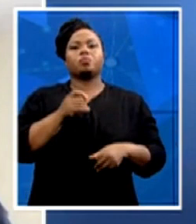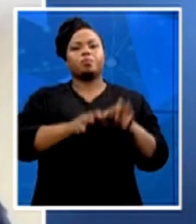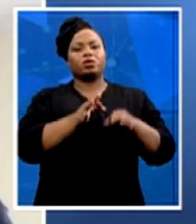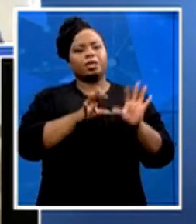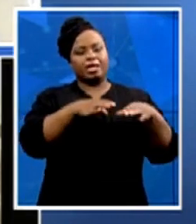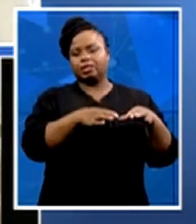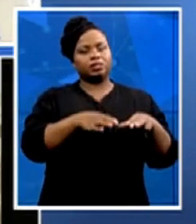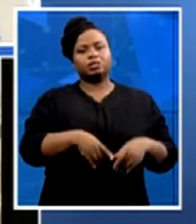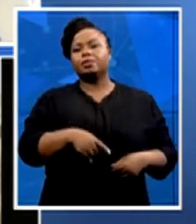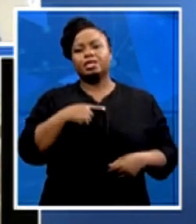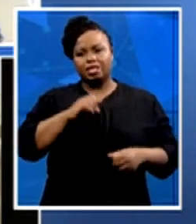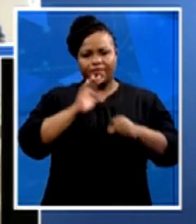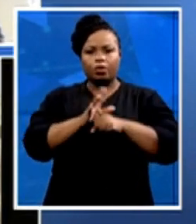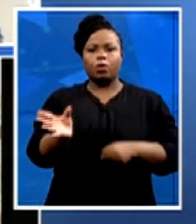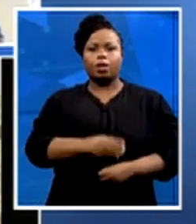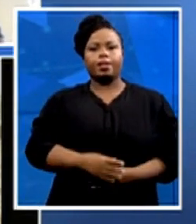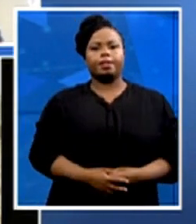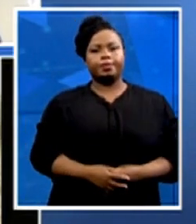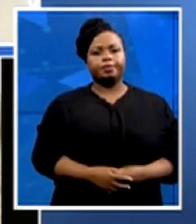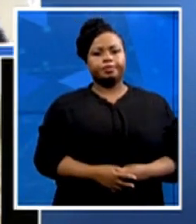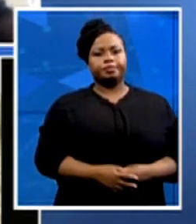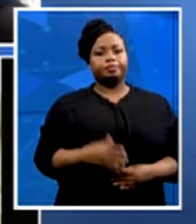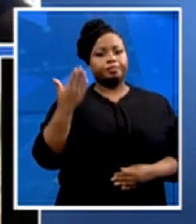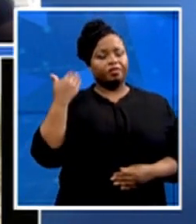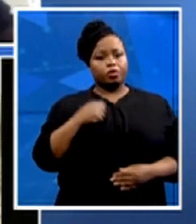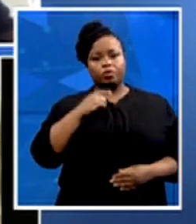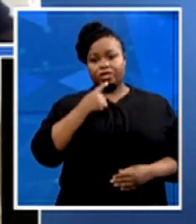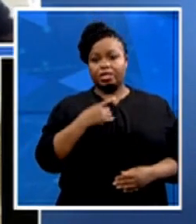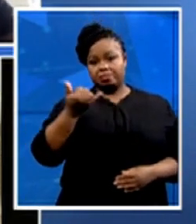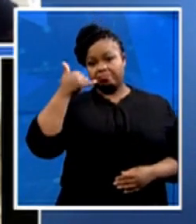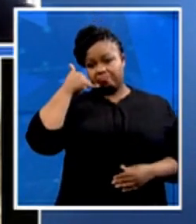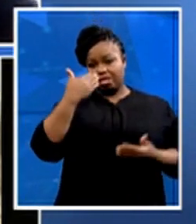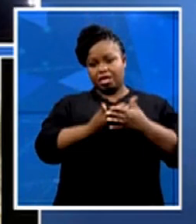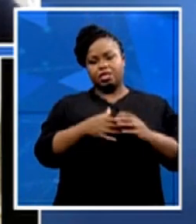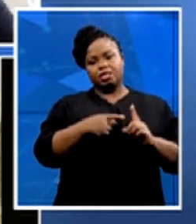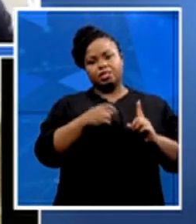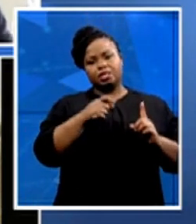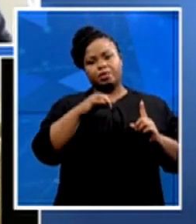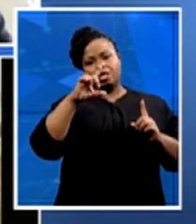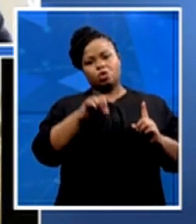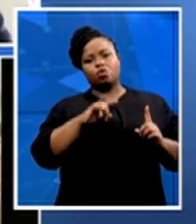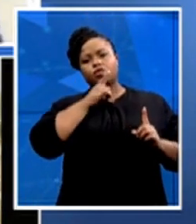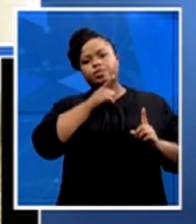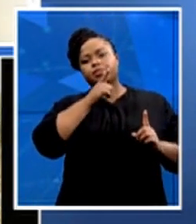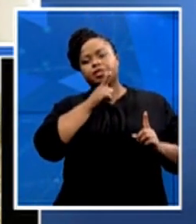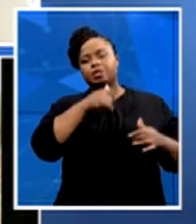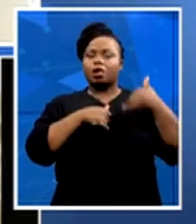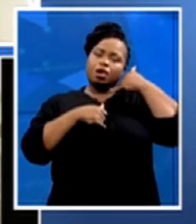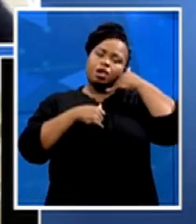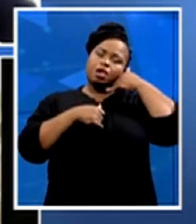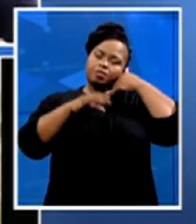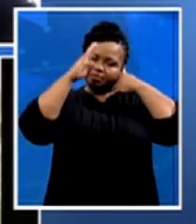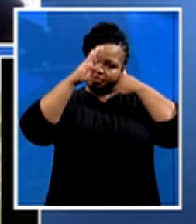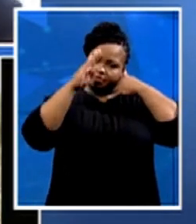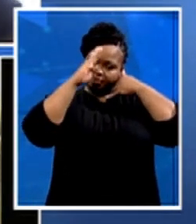We also asked our viewers to call in today. And Sabelo from Peter Maritzberg joins us now on the line. Sabelo, what's on your mind